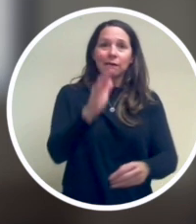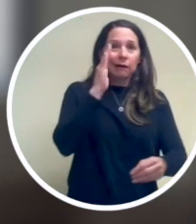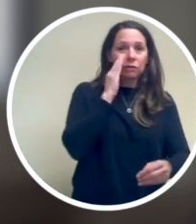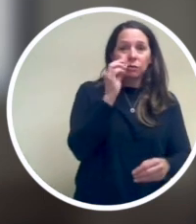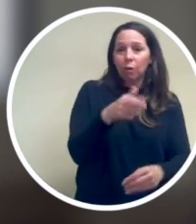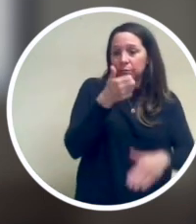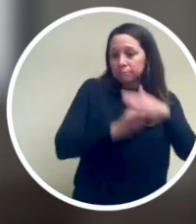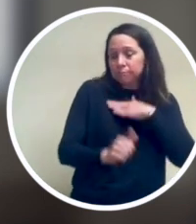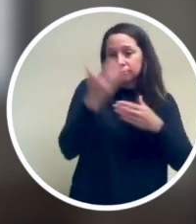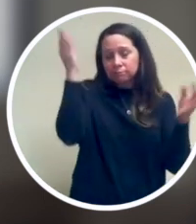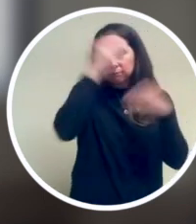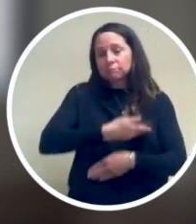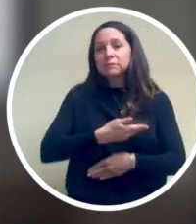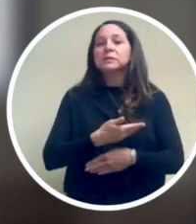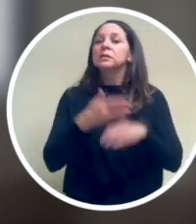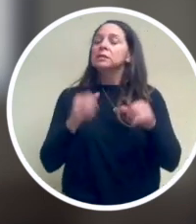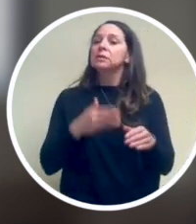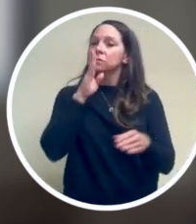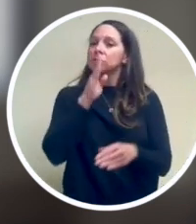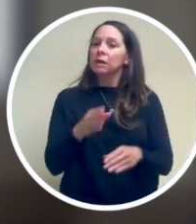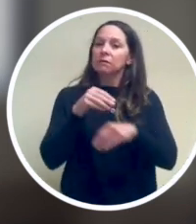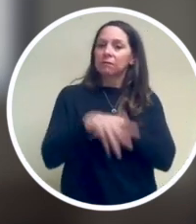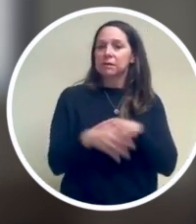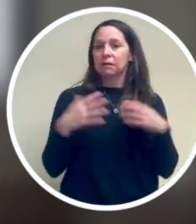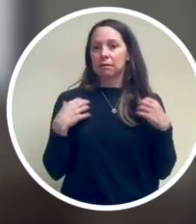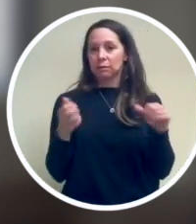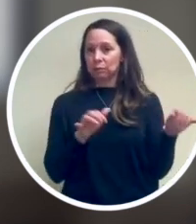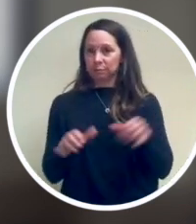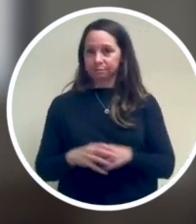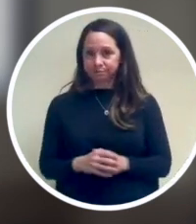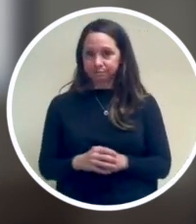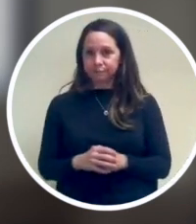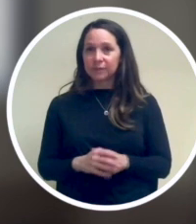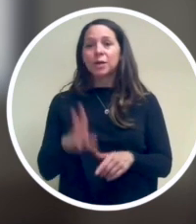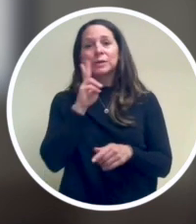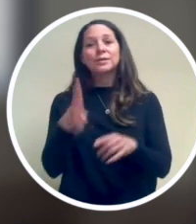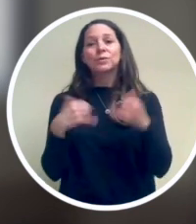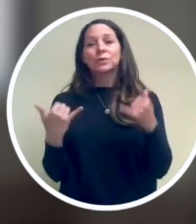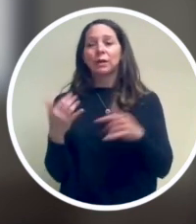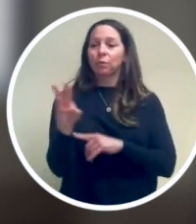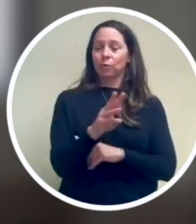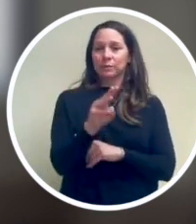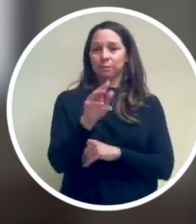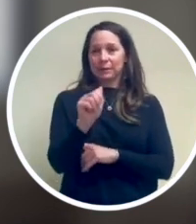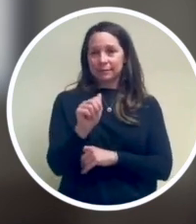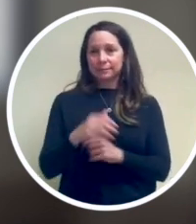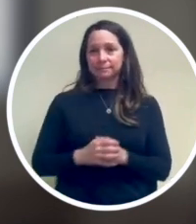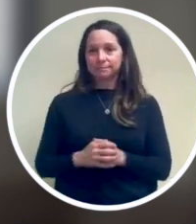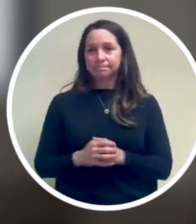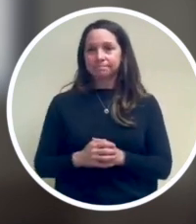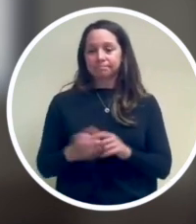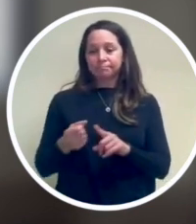whether consciously or unconsciously, they can have direct effects on health as well. We see this today in Western